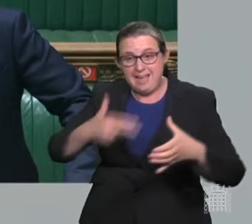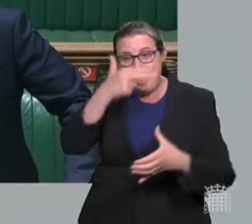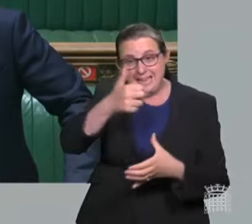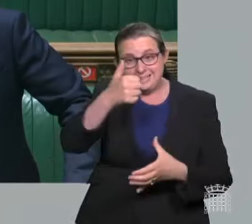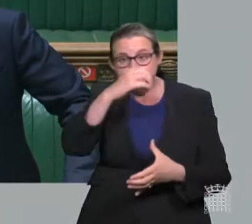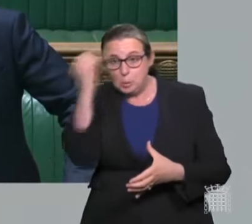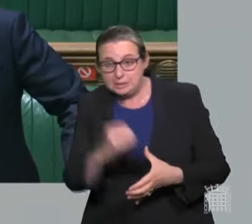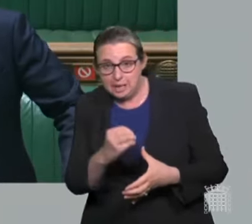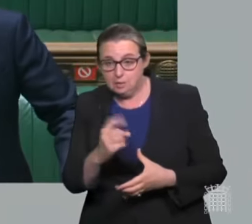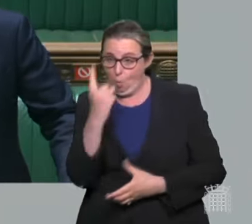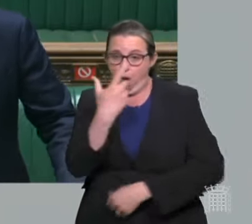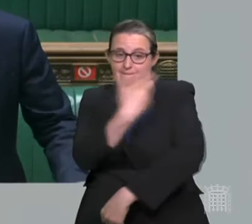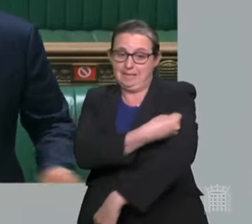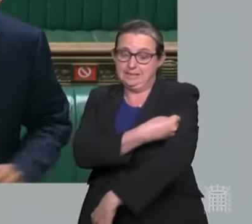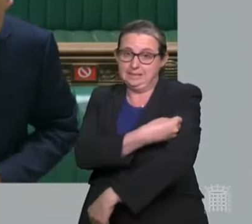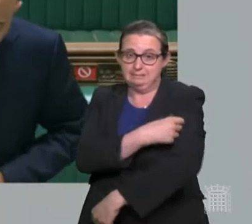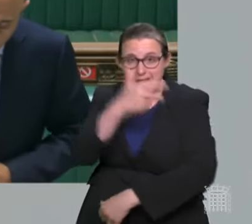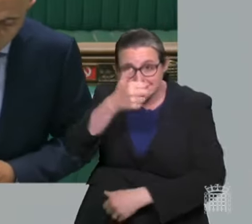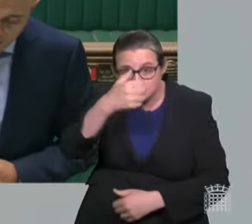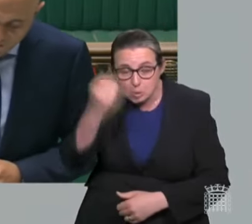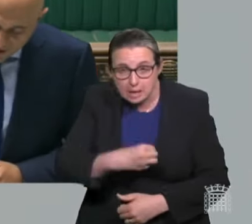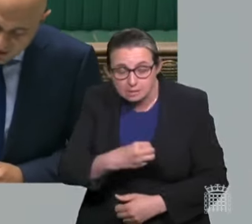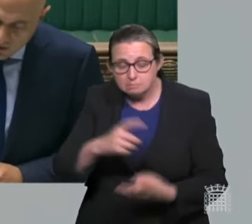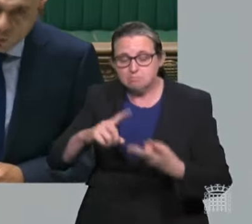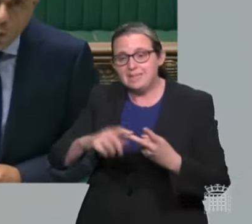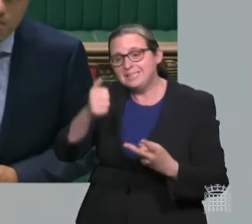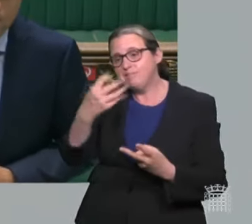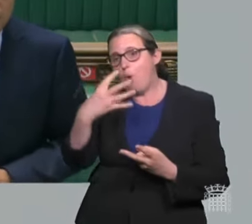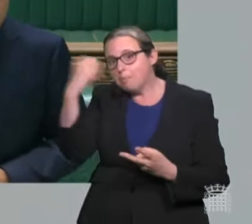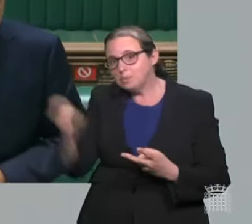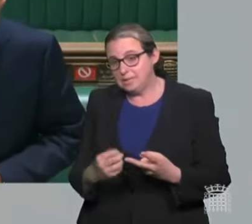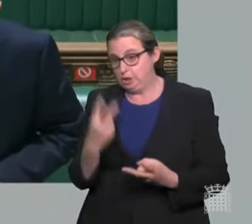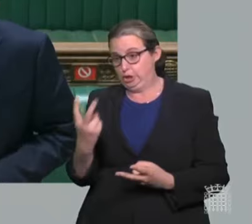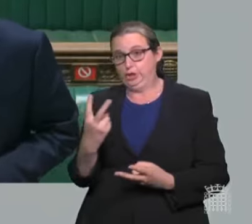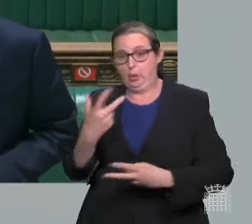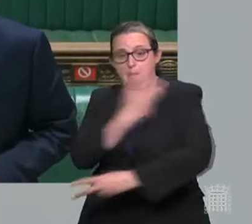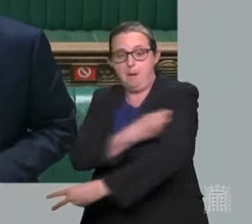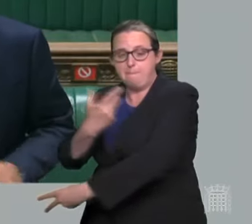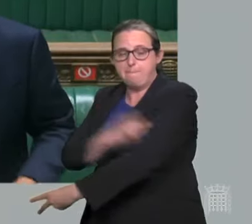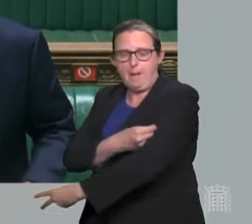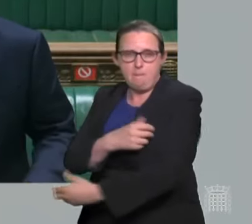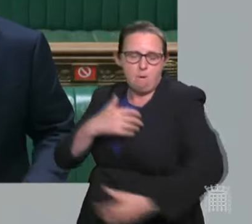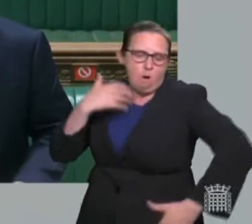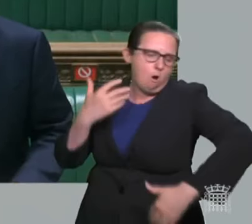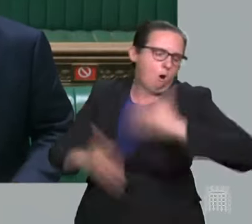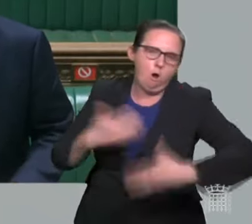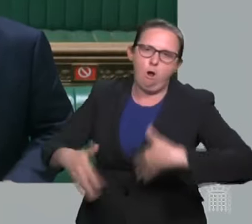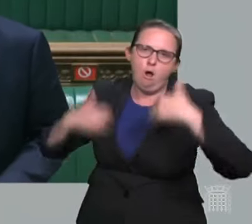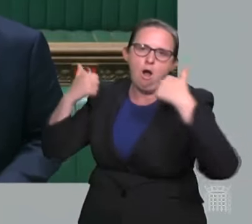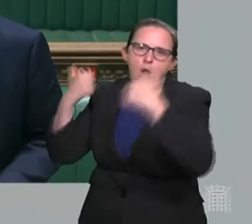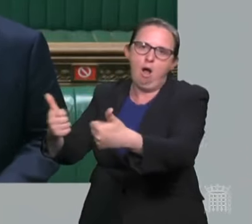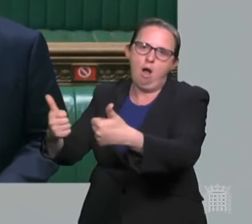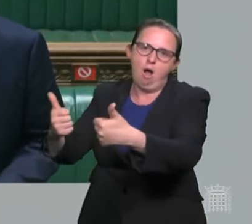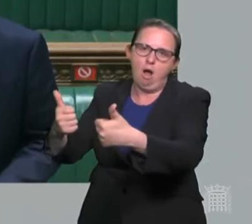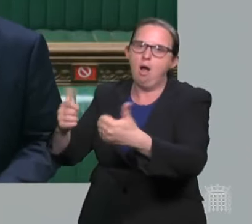have had two. We are reinforcing our vaccine rule of defence further still. I can tell the House that we are